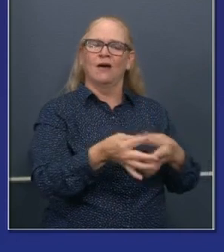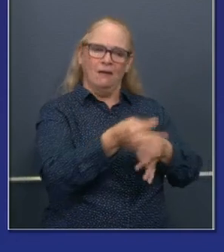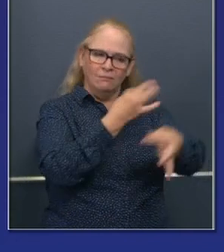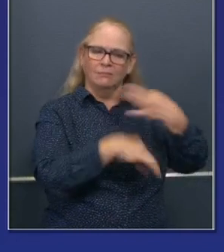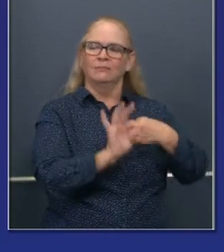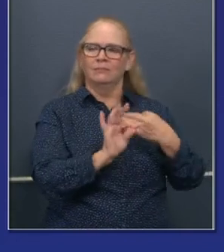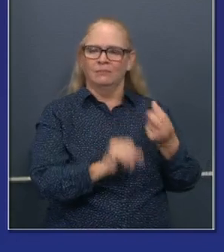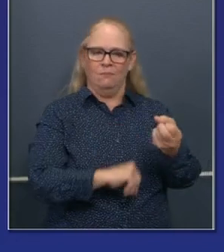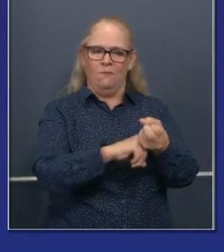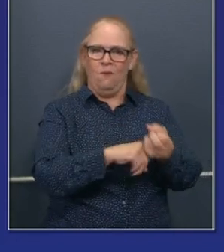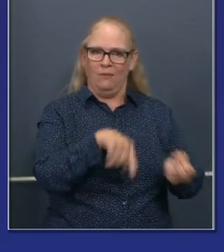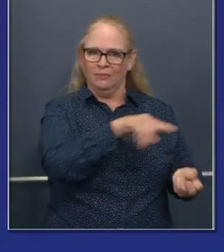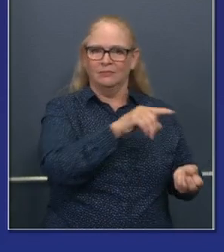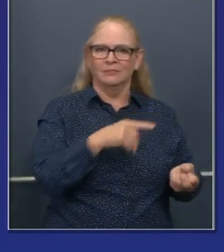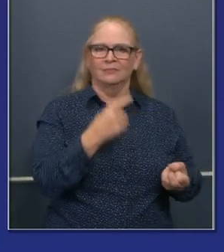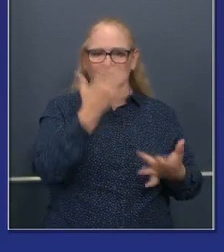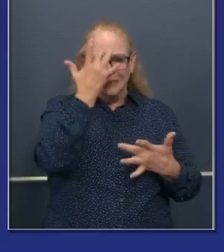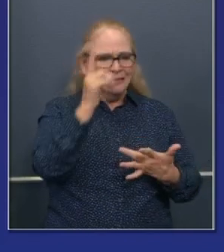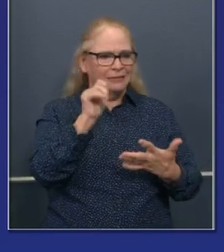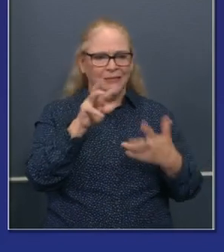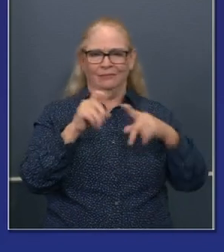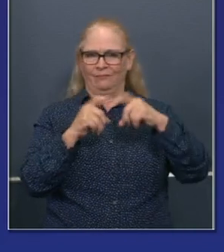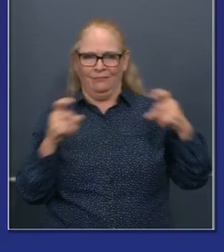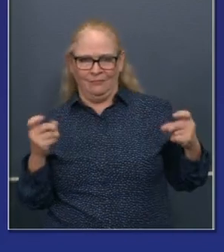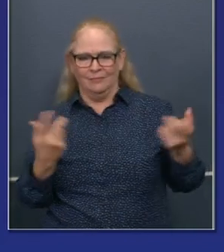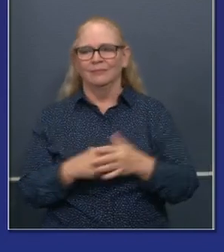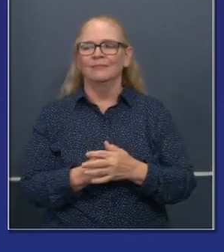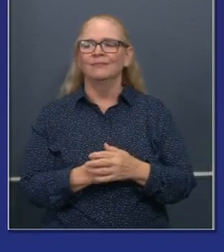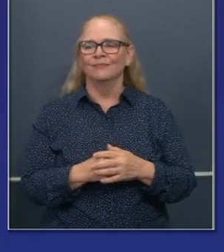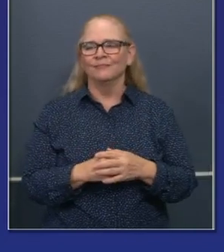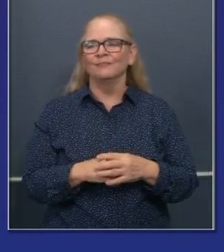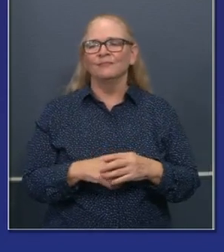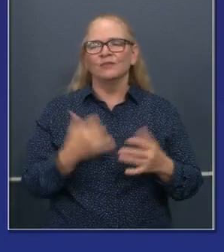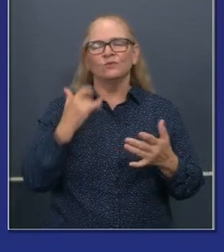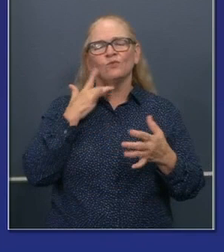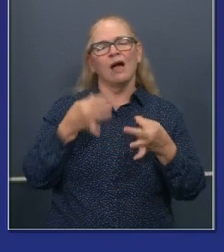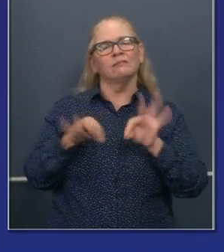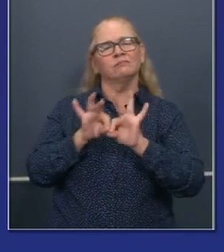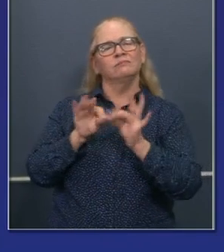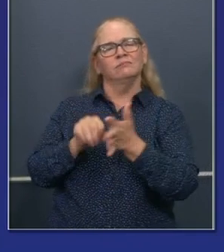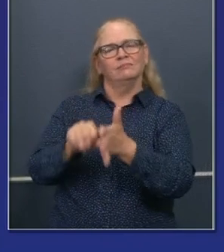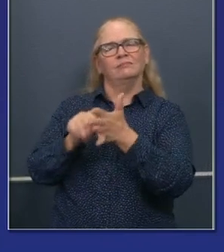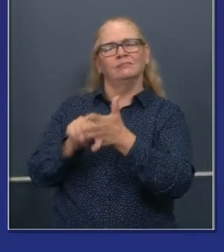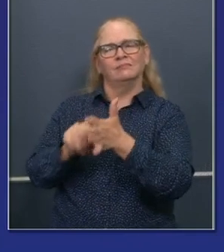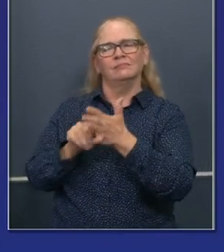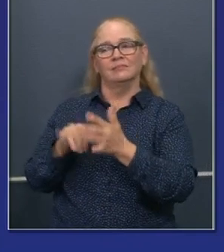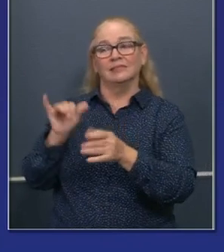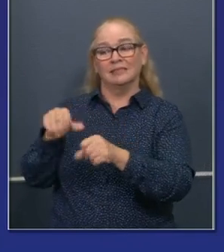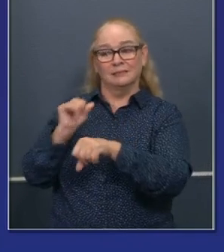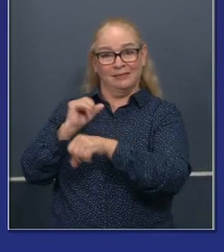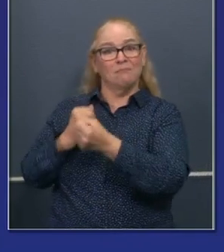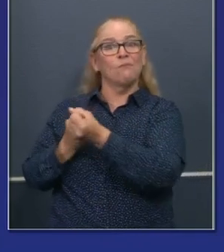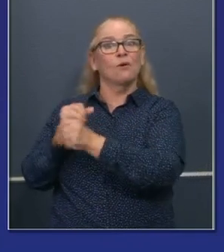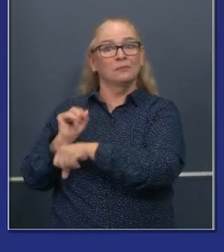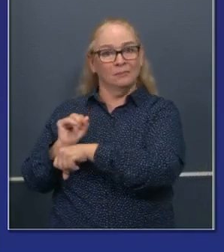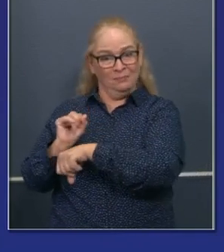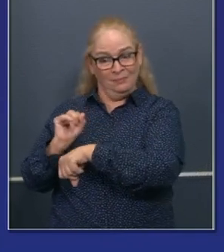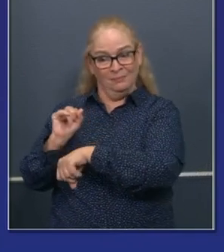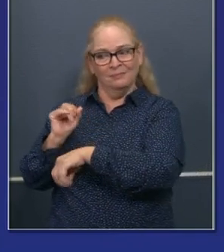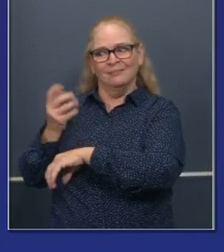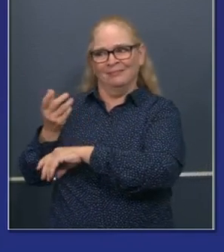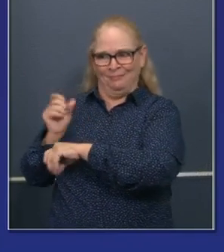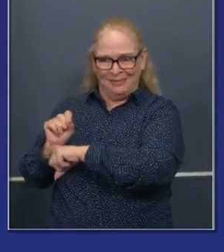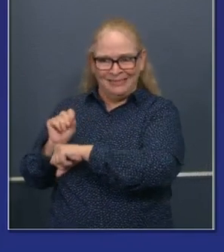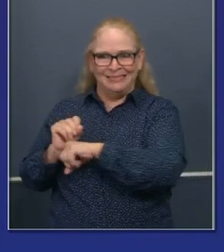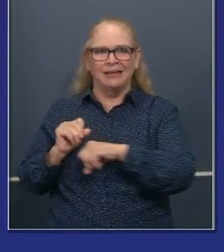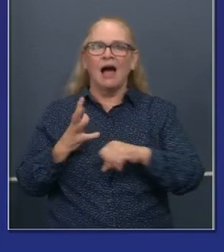this as something that's very connected, uh, to the business community and business needs. Also, we want to help, uh, with our outreach. And